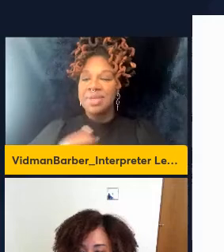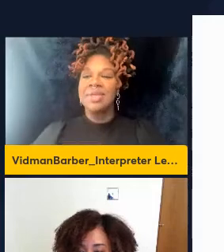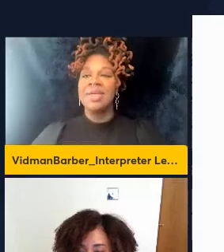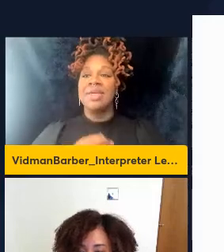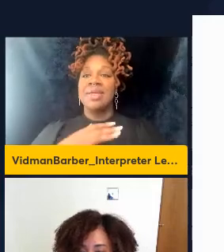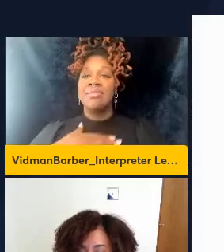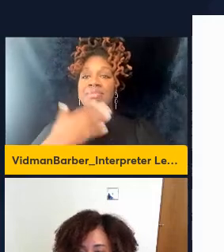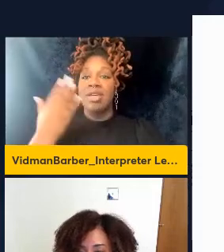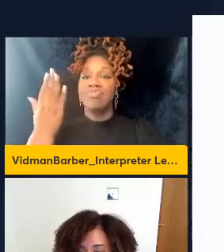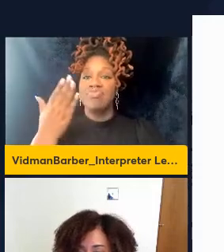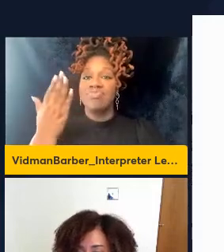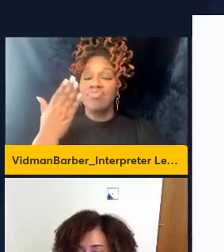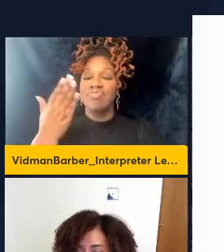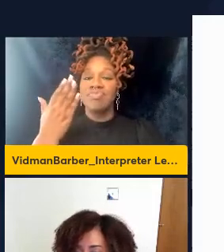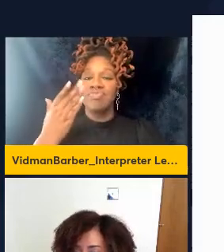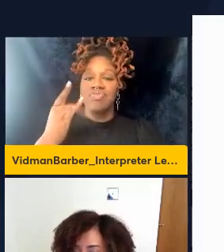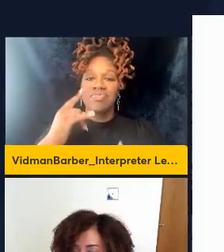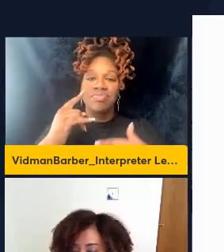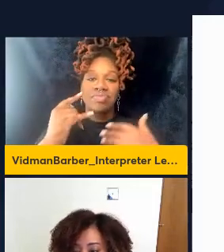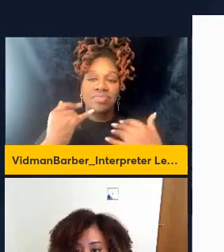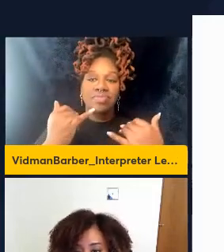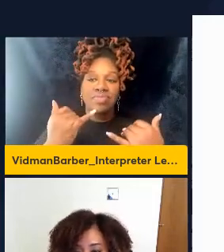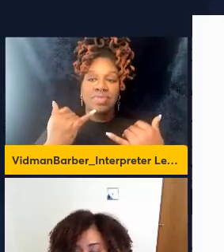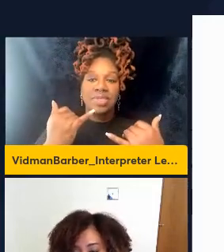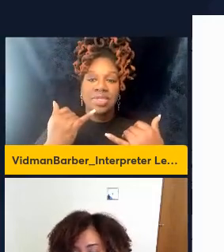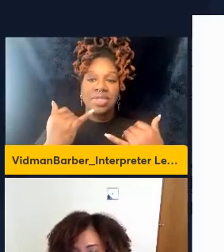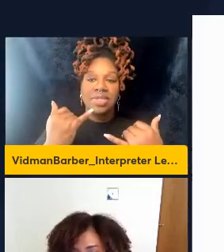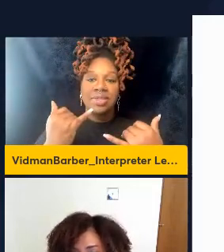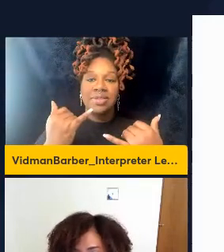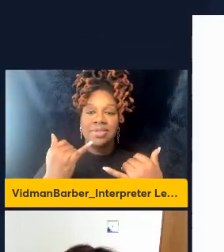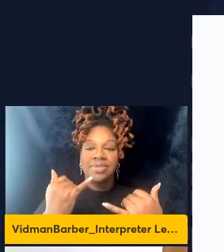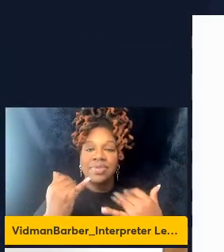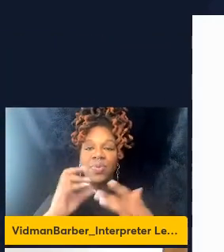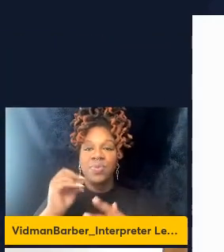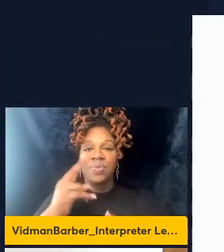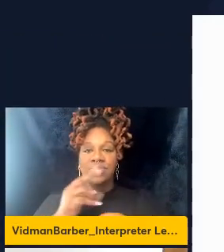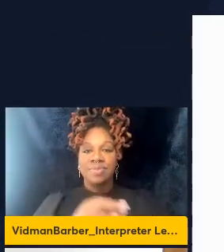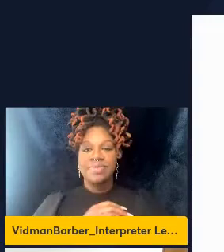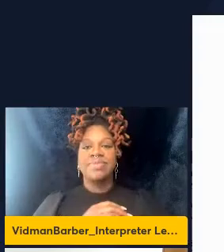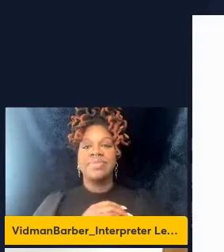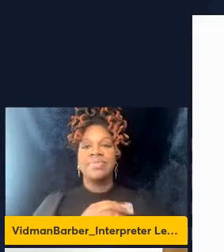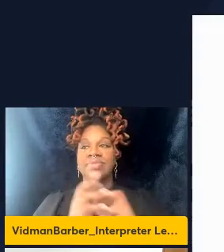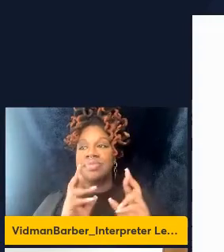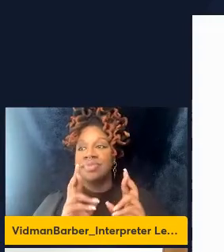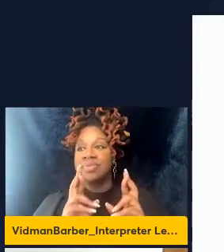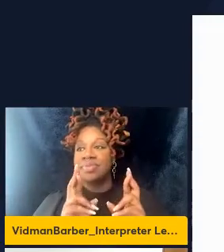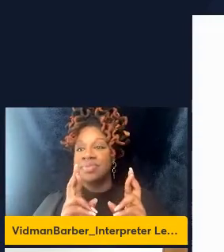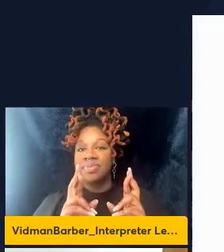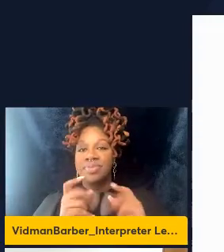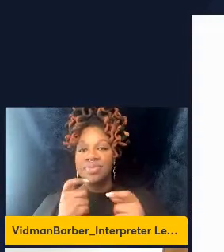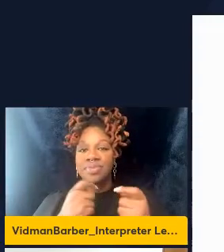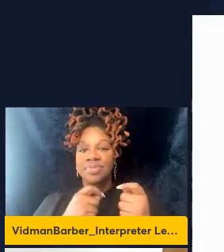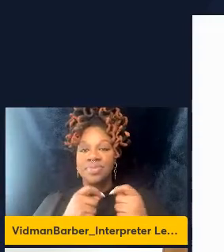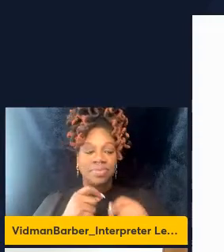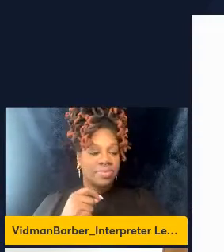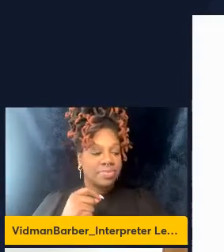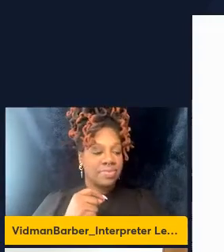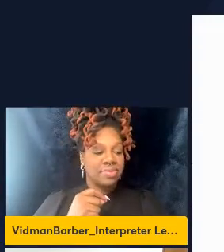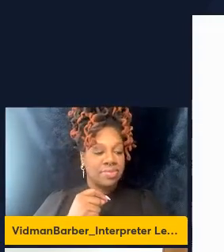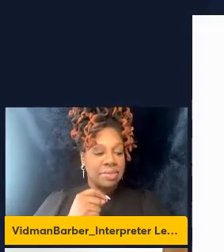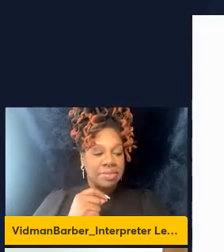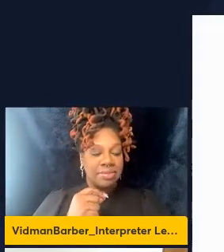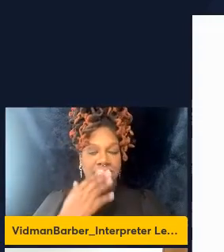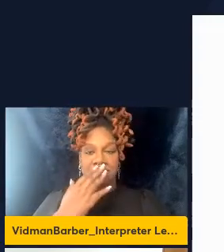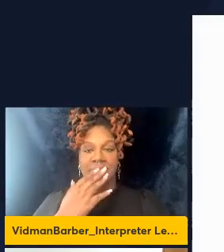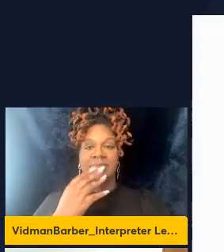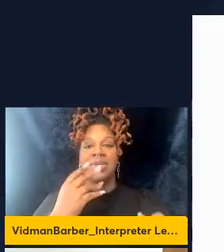today will be a focus about this new project that actually we started less than a